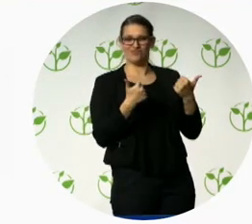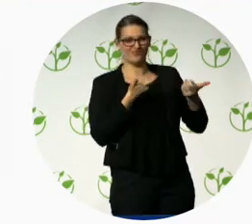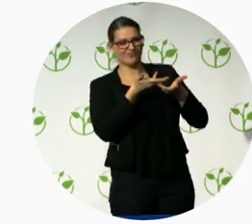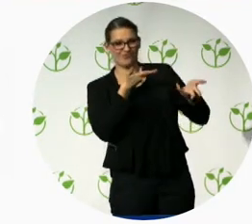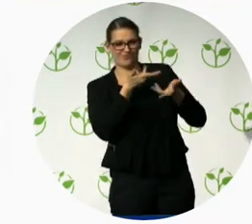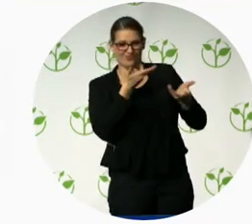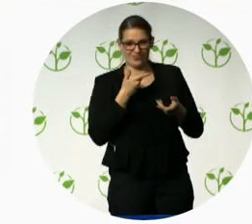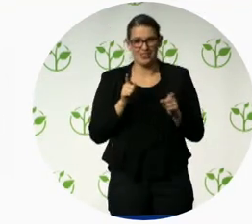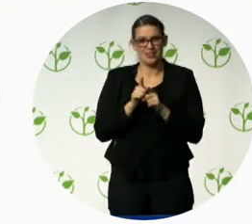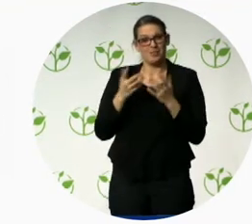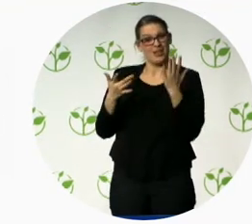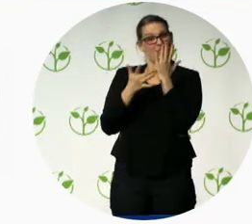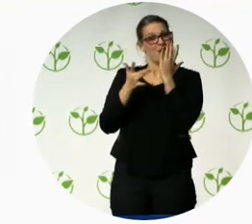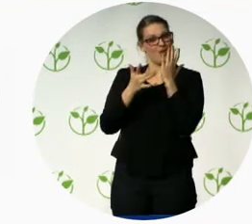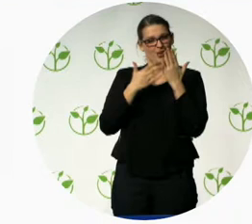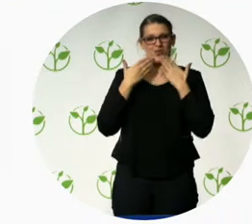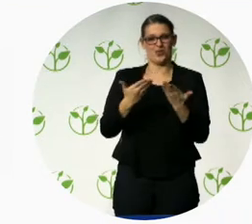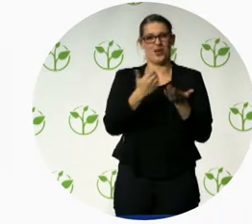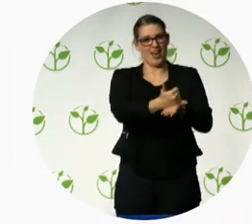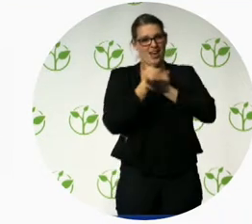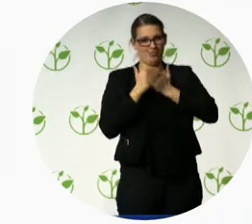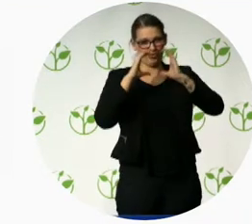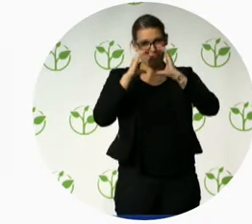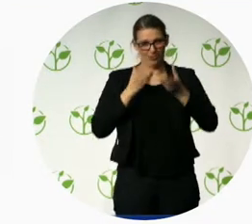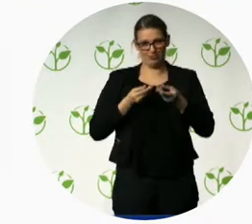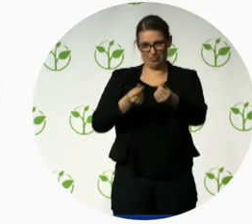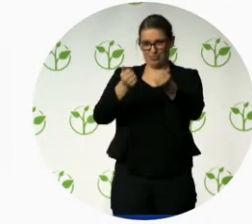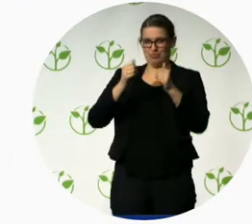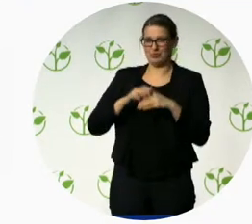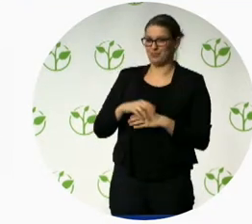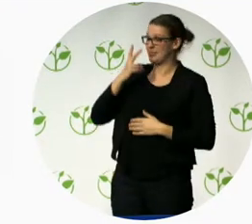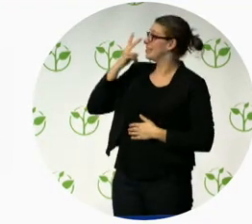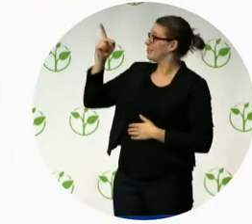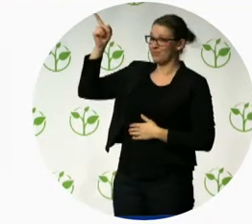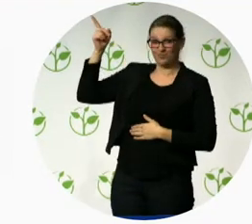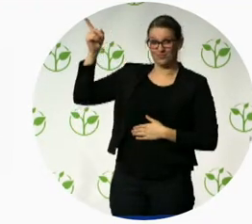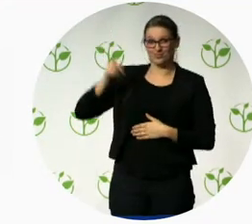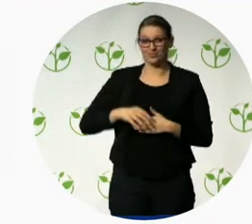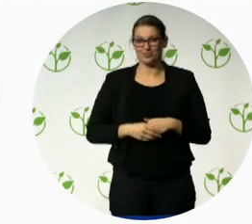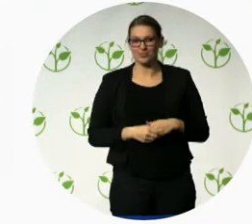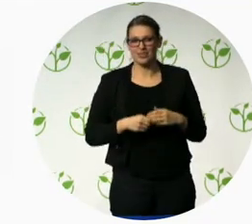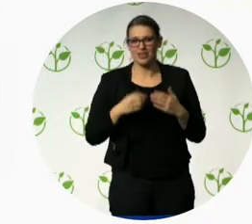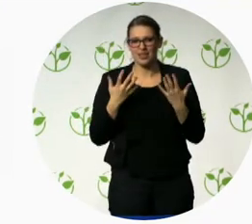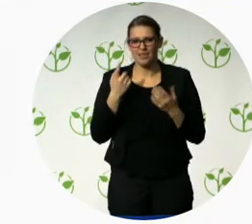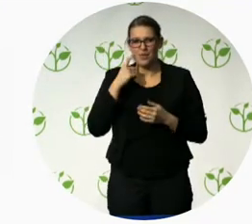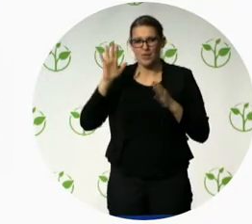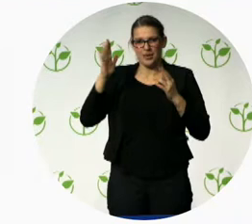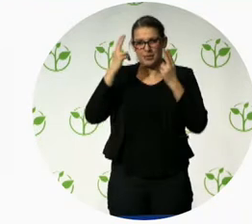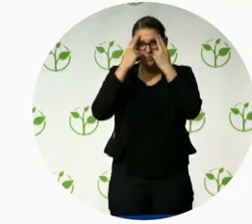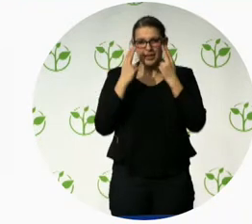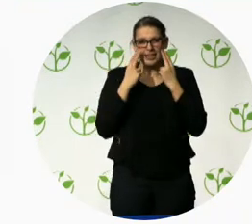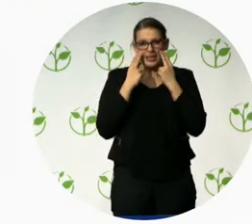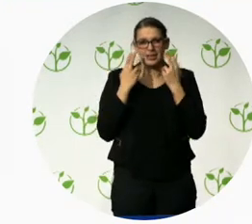Up on screen here, we've got Saqib Sheikh with Satya Nadella. Saqib's amazing. He's blind. He's a coder. If you ever want to be wowed by technology, there's